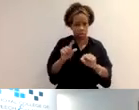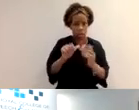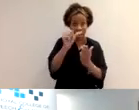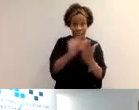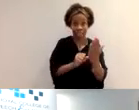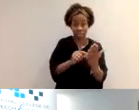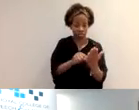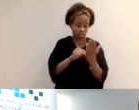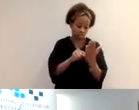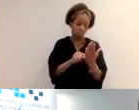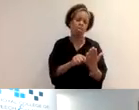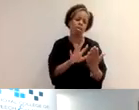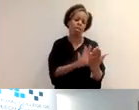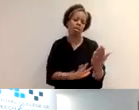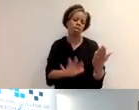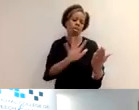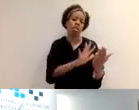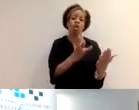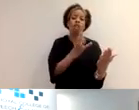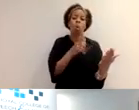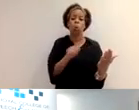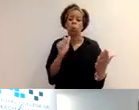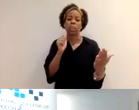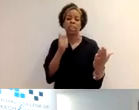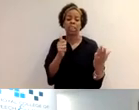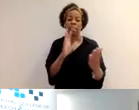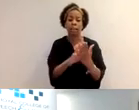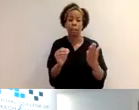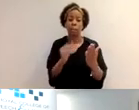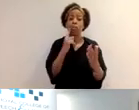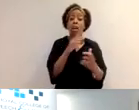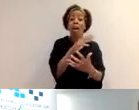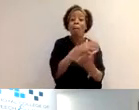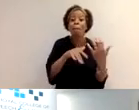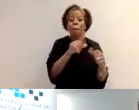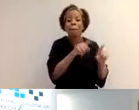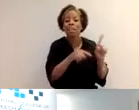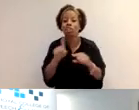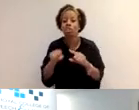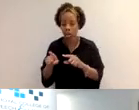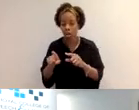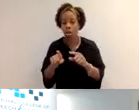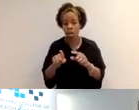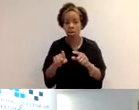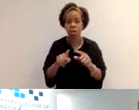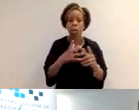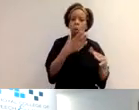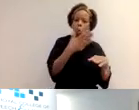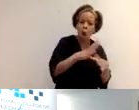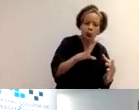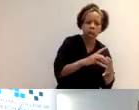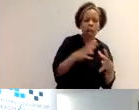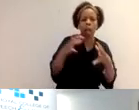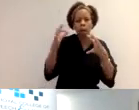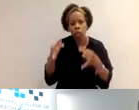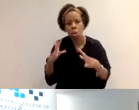that are a mixture. So not all just like formal learning, maybe some self-directed, some formal, some work-related and talk about them.